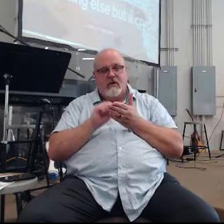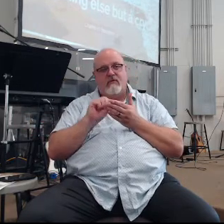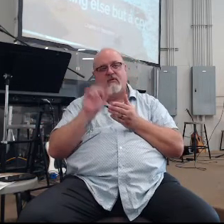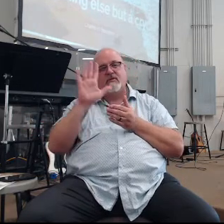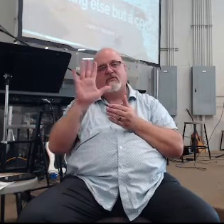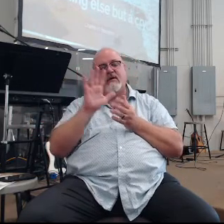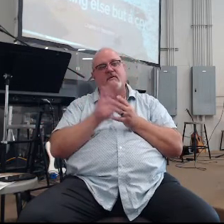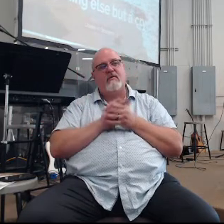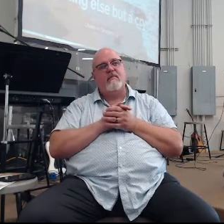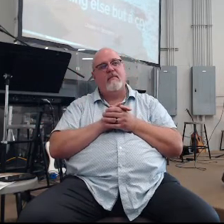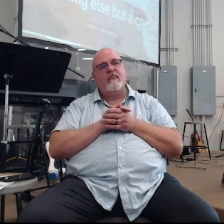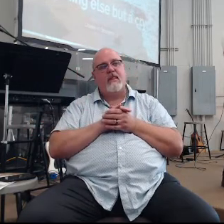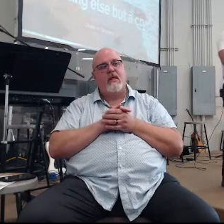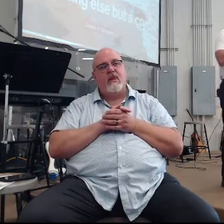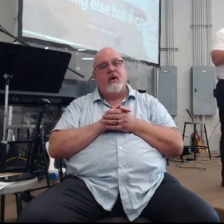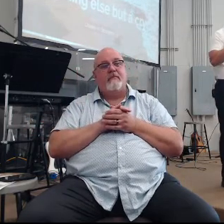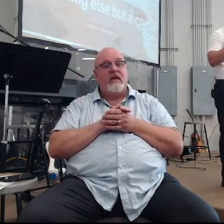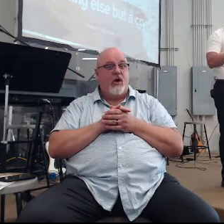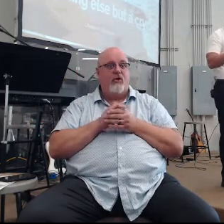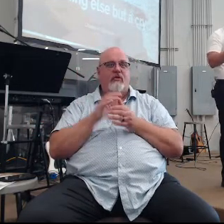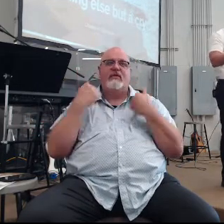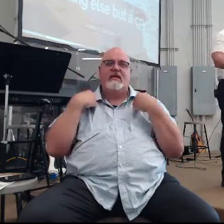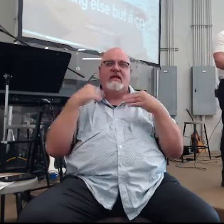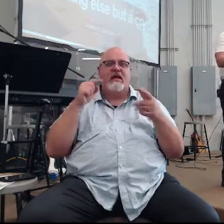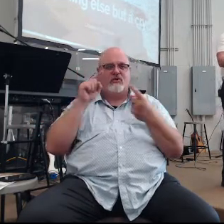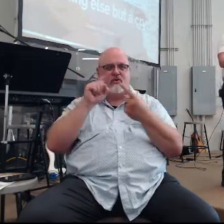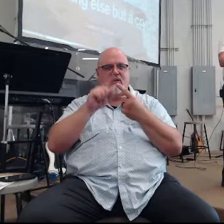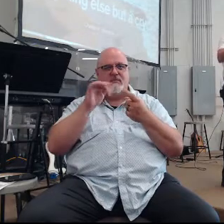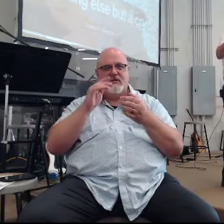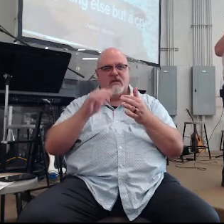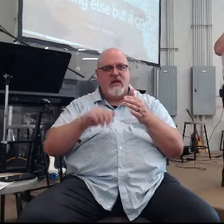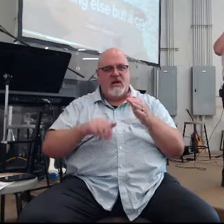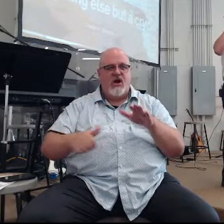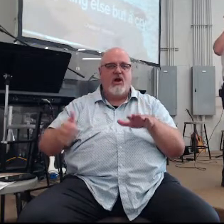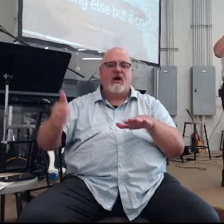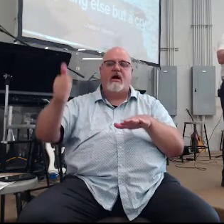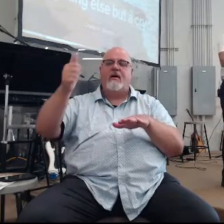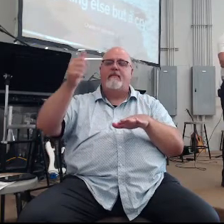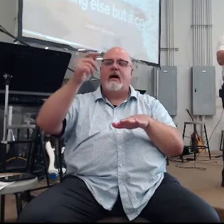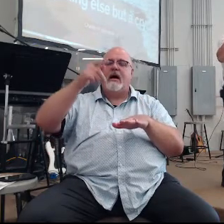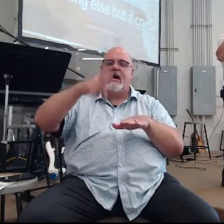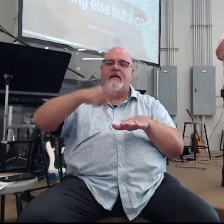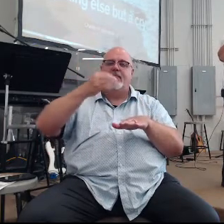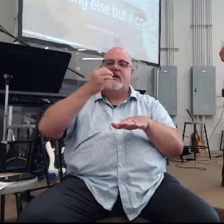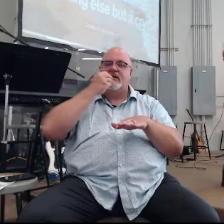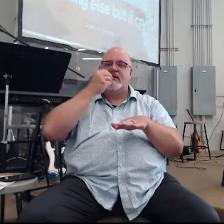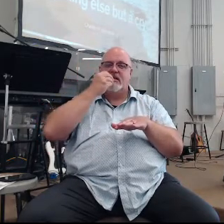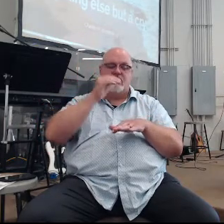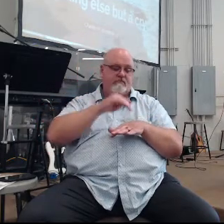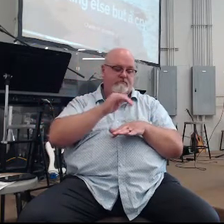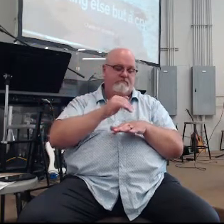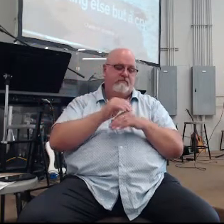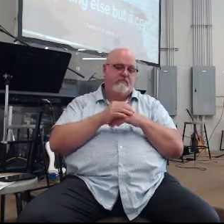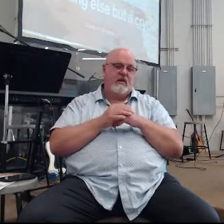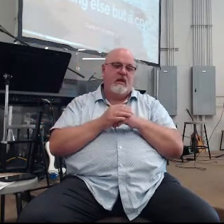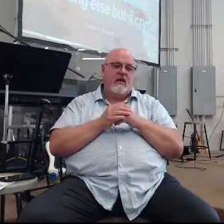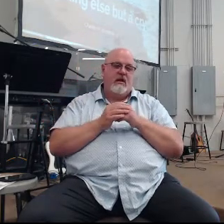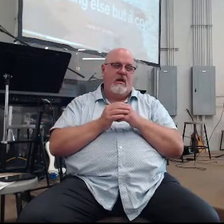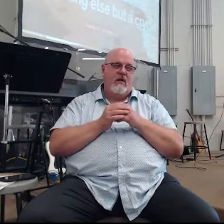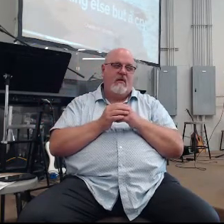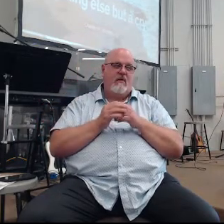second half verse five and behold an angel touched him and said to him arise and eat so God graciously as God often does